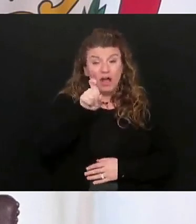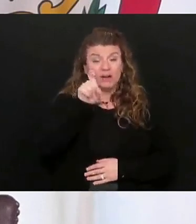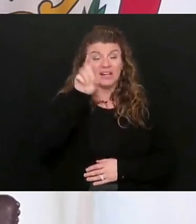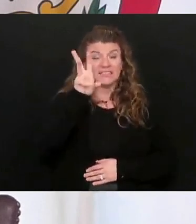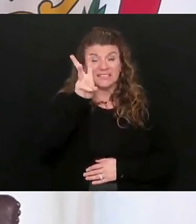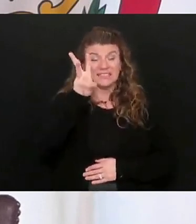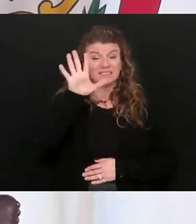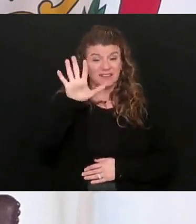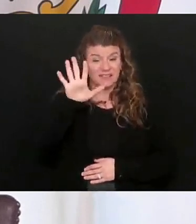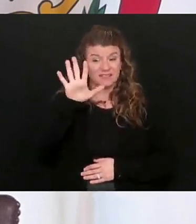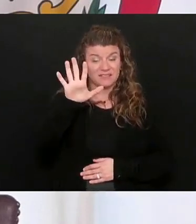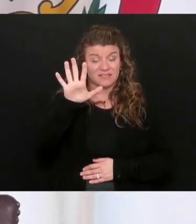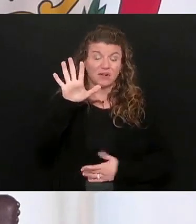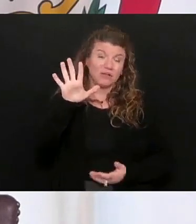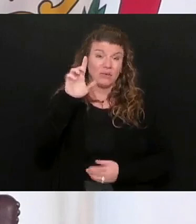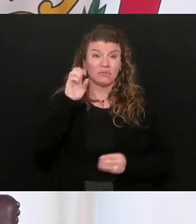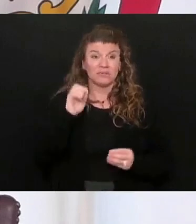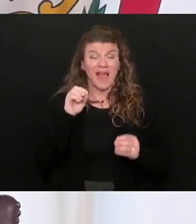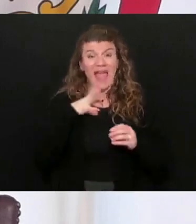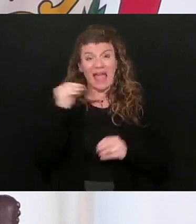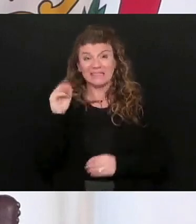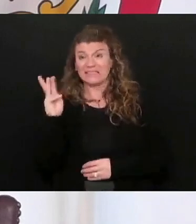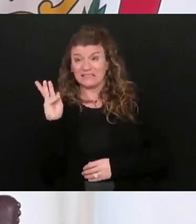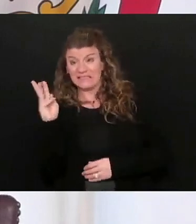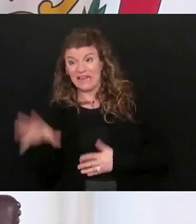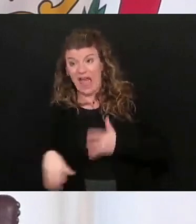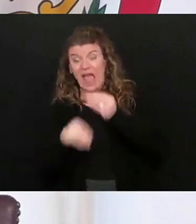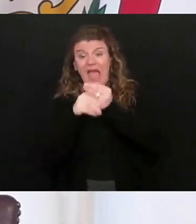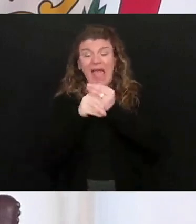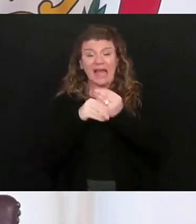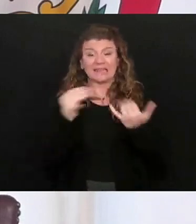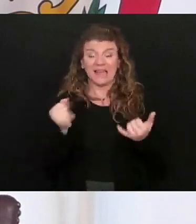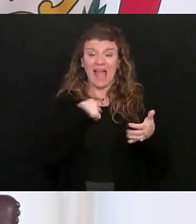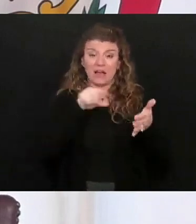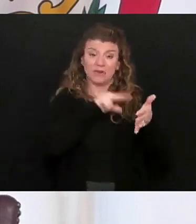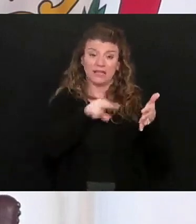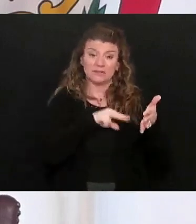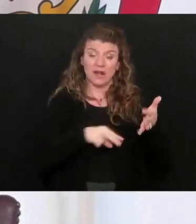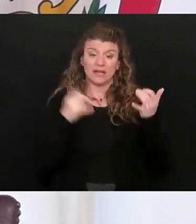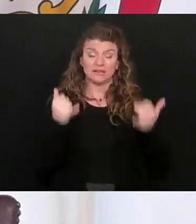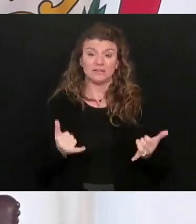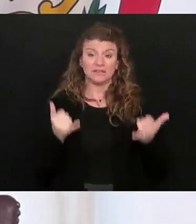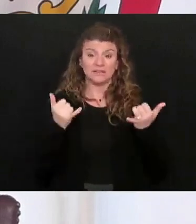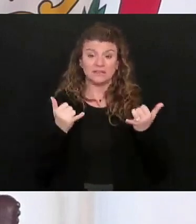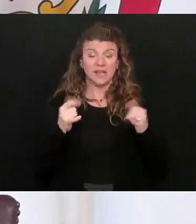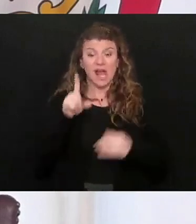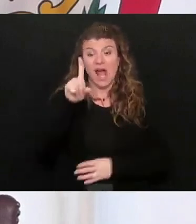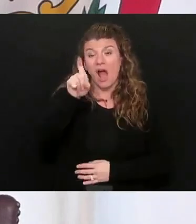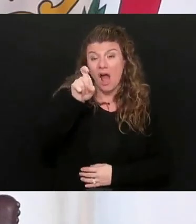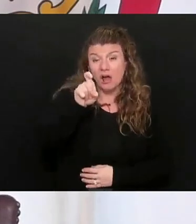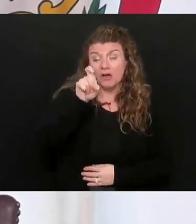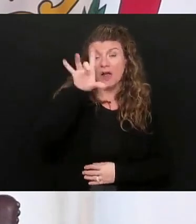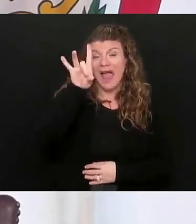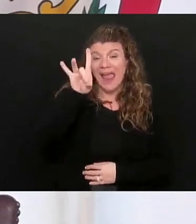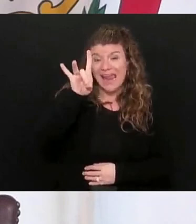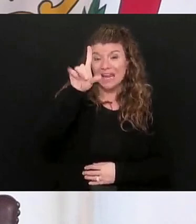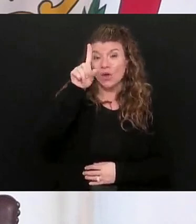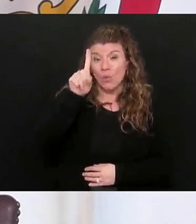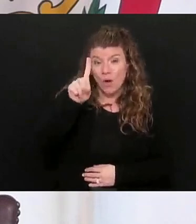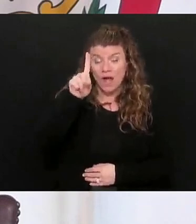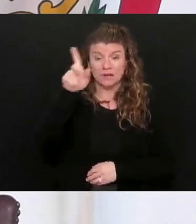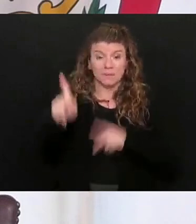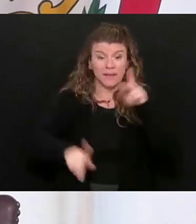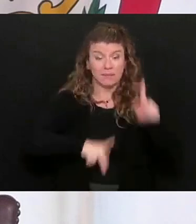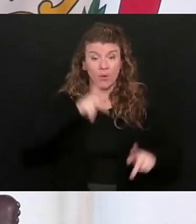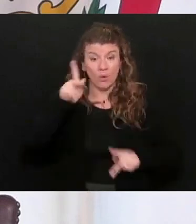or plus 16 that we read through today, 181 people